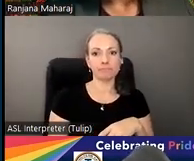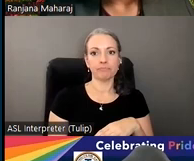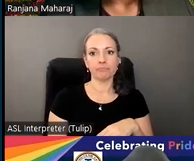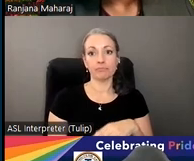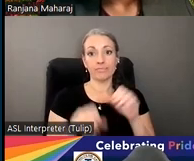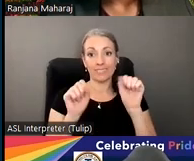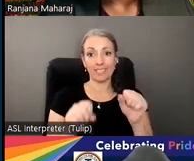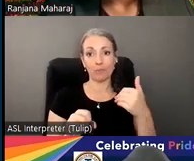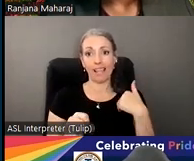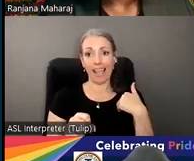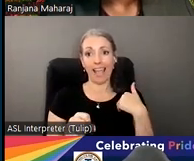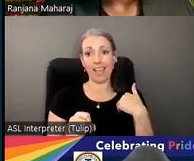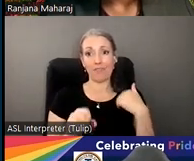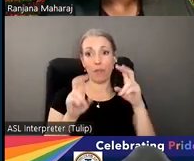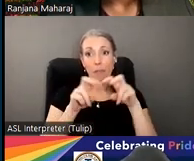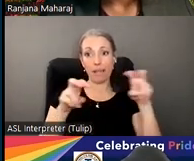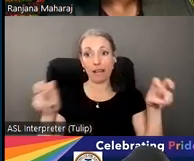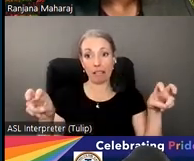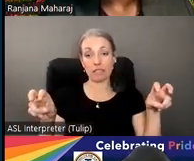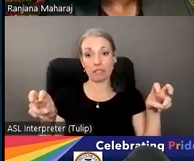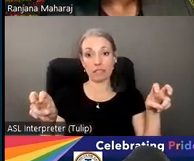can we have our reactor panelists, um,